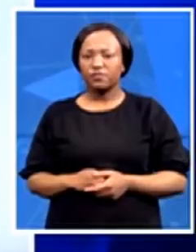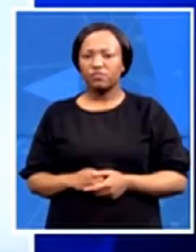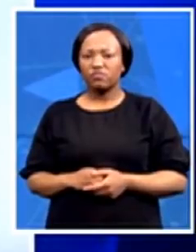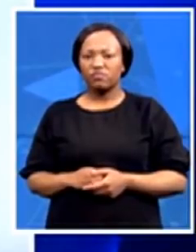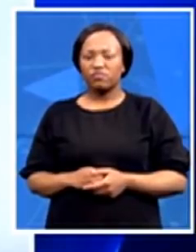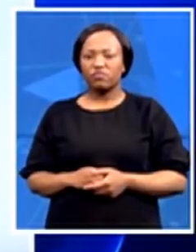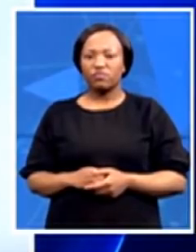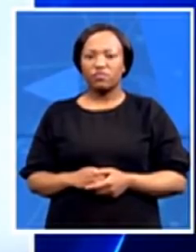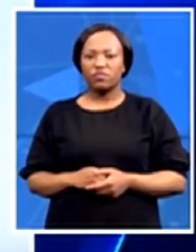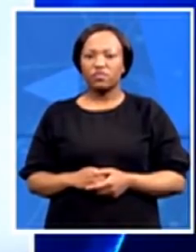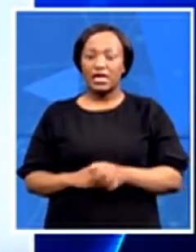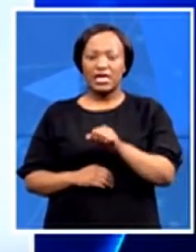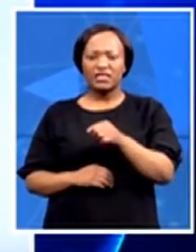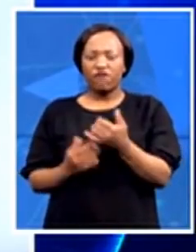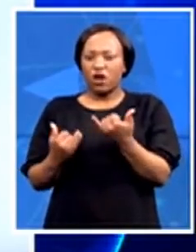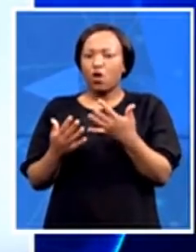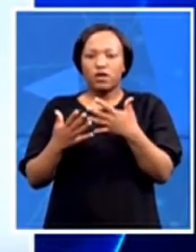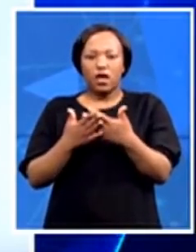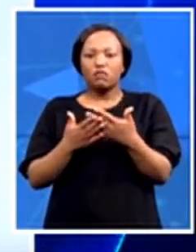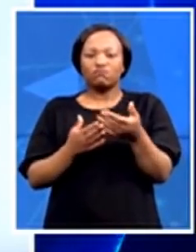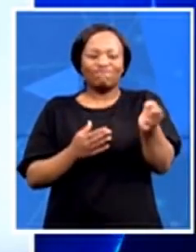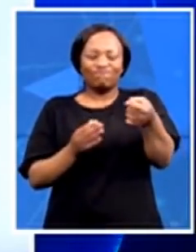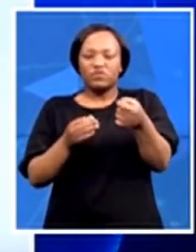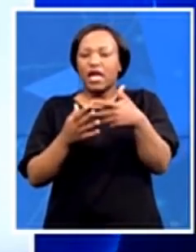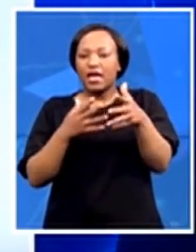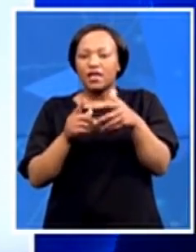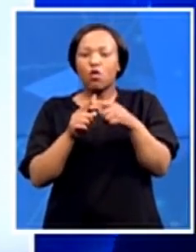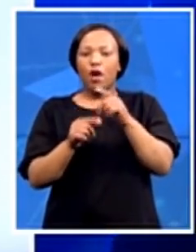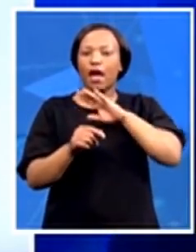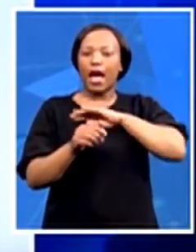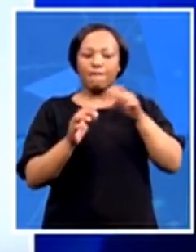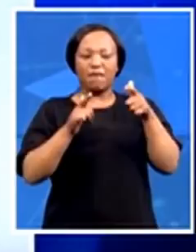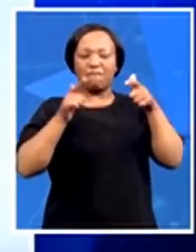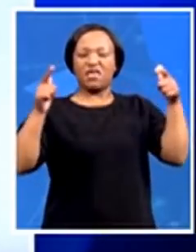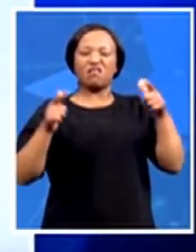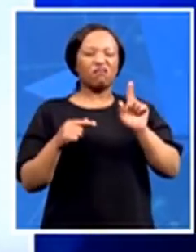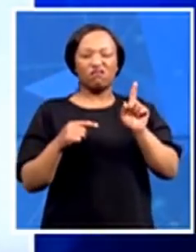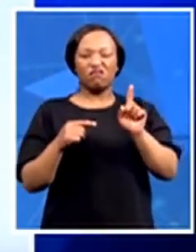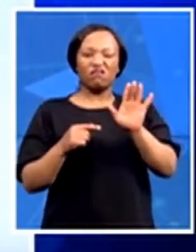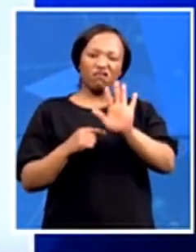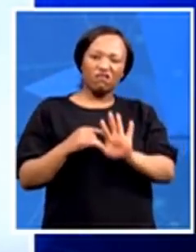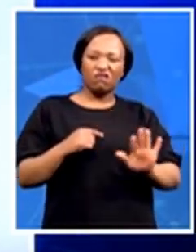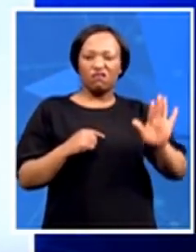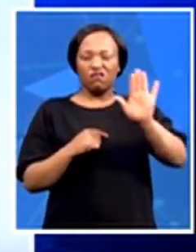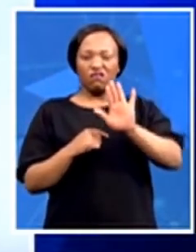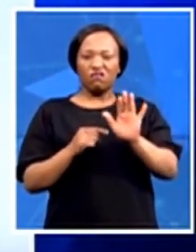mean, the army is not that large. If you look at it, you know, there's only about 12,000 15,000 infantry troops in total.